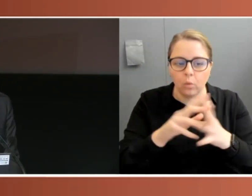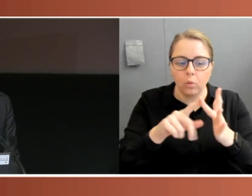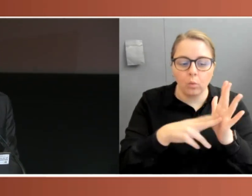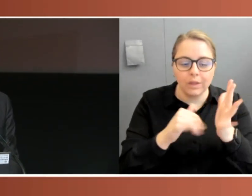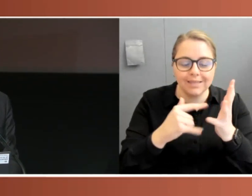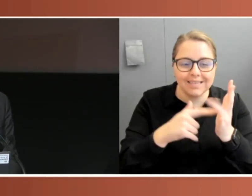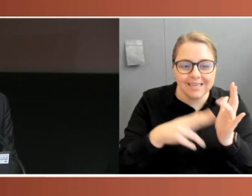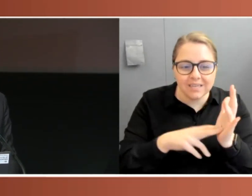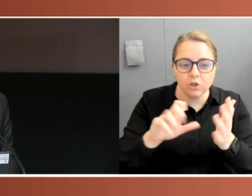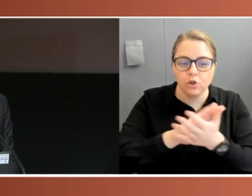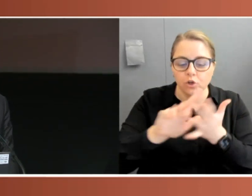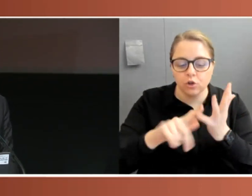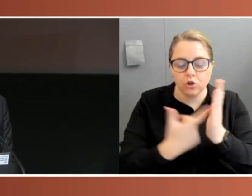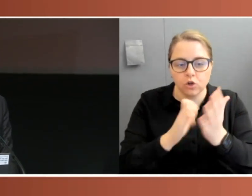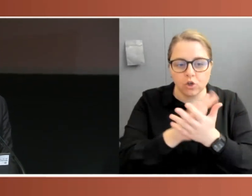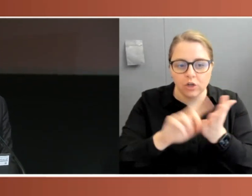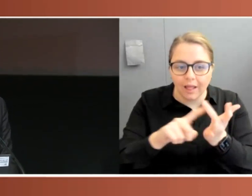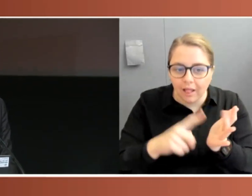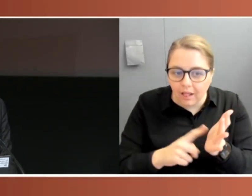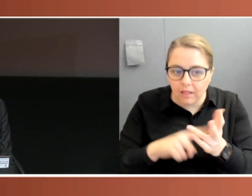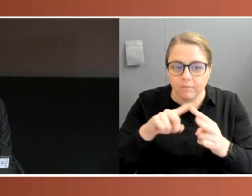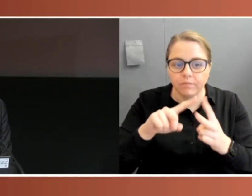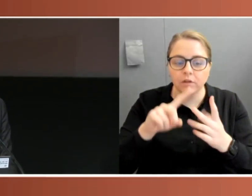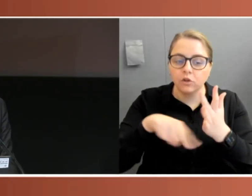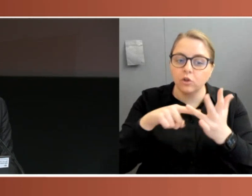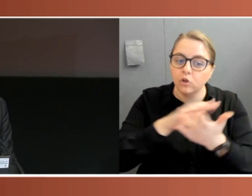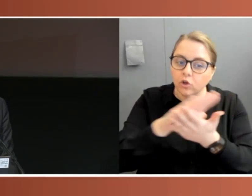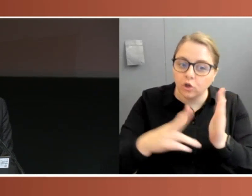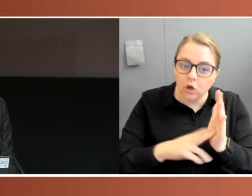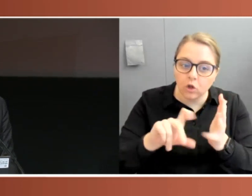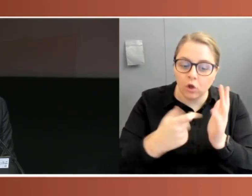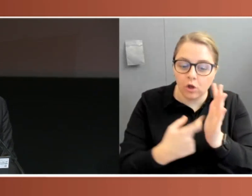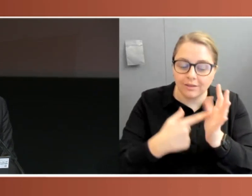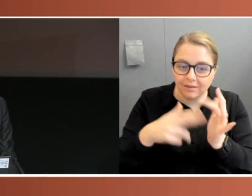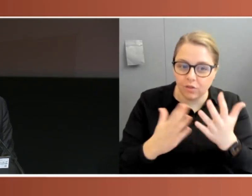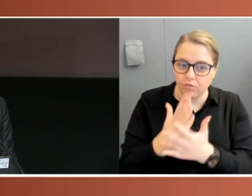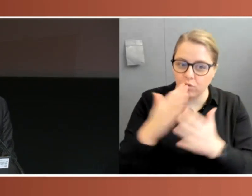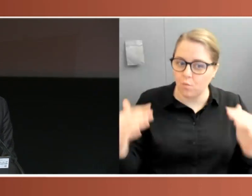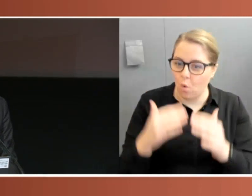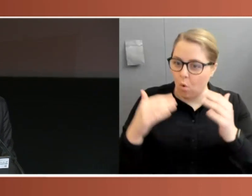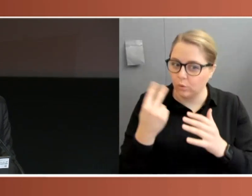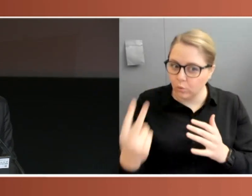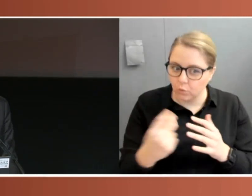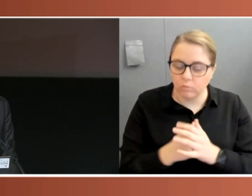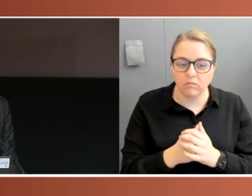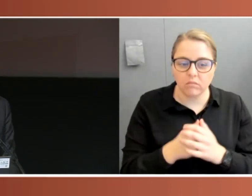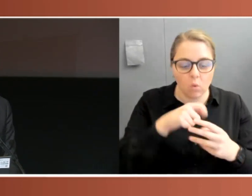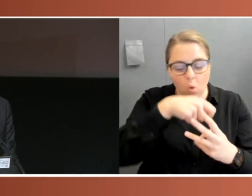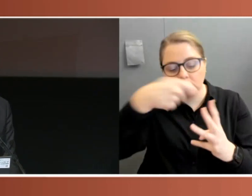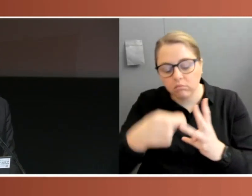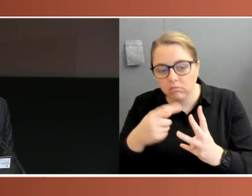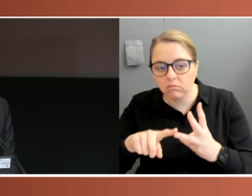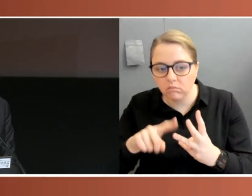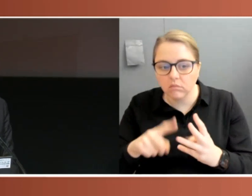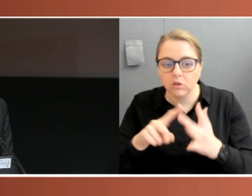Think of our own John Curtin during World War II. Or even a lesser but still a very significant event, John